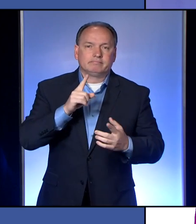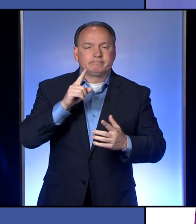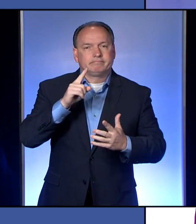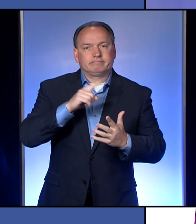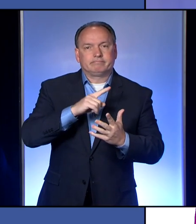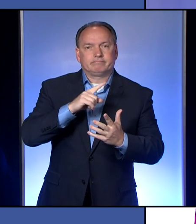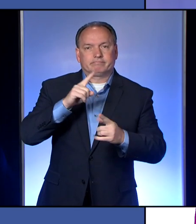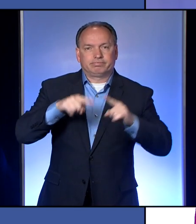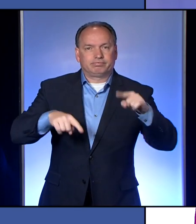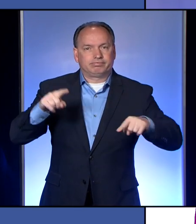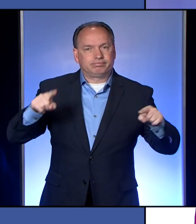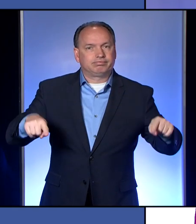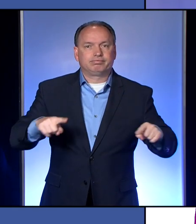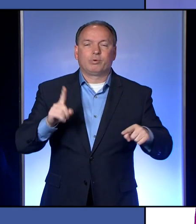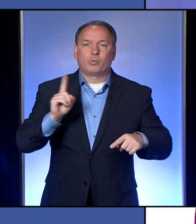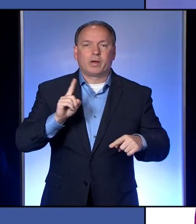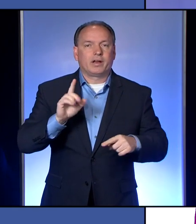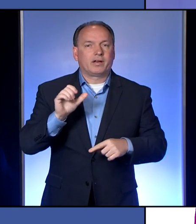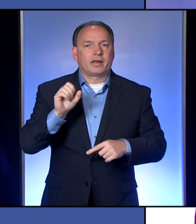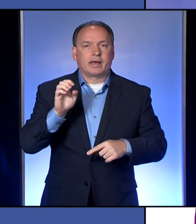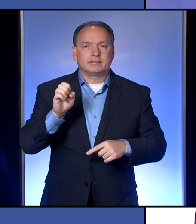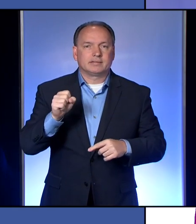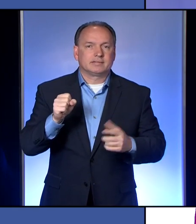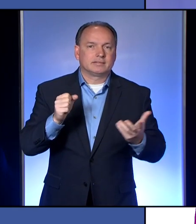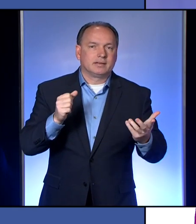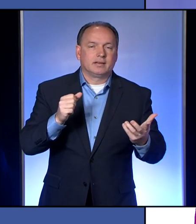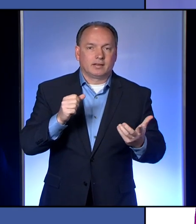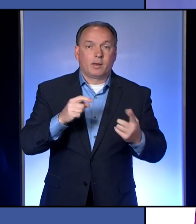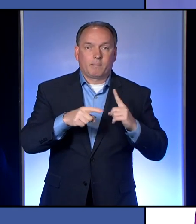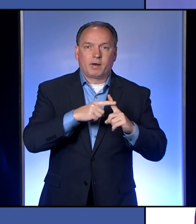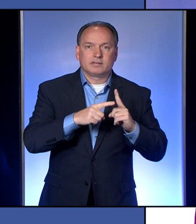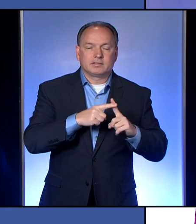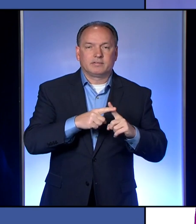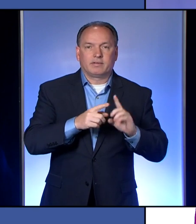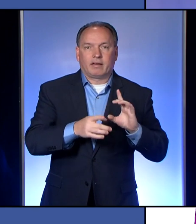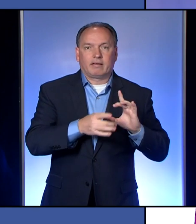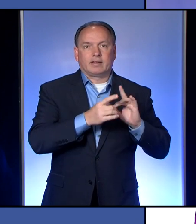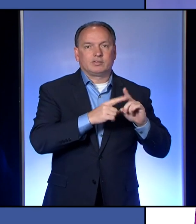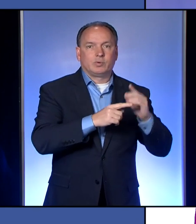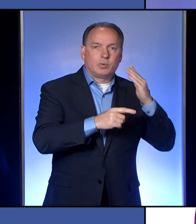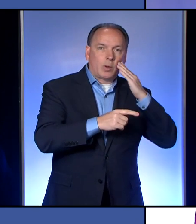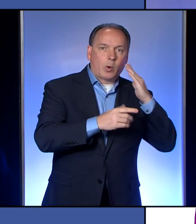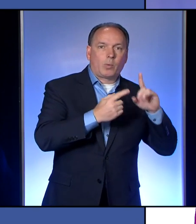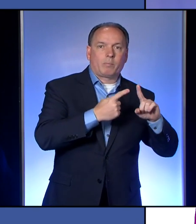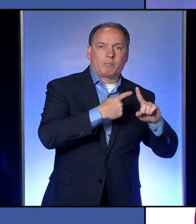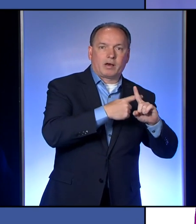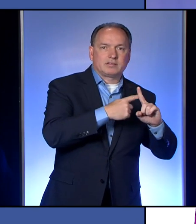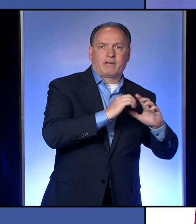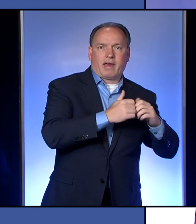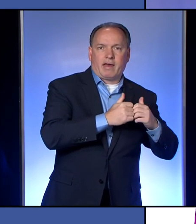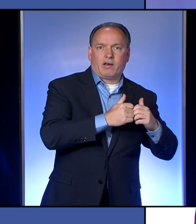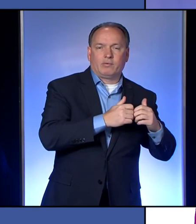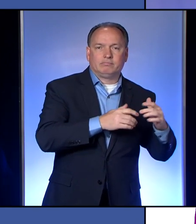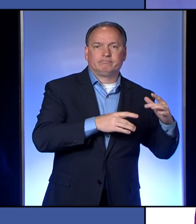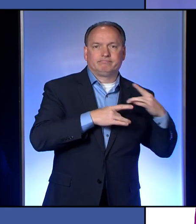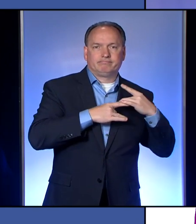in terms of where these cases that are positive and connected to a known positive, how they got that.